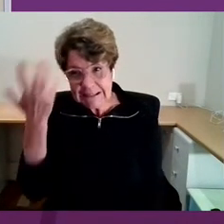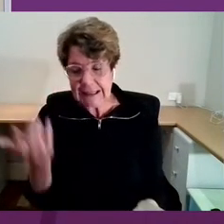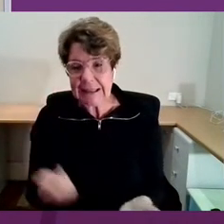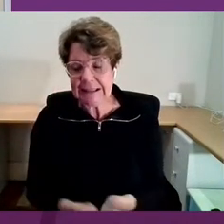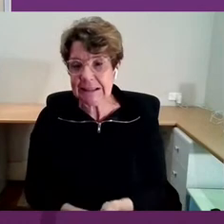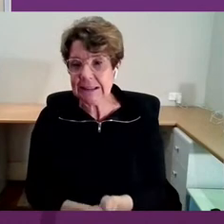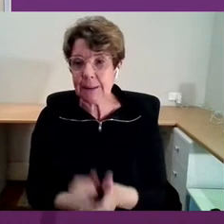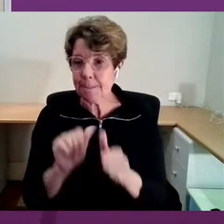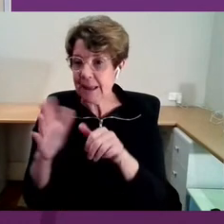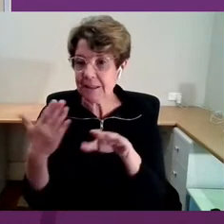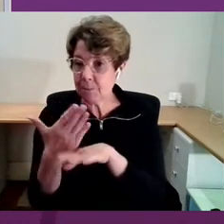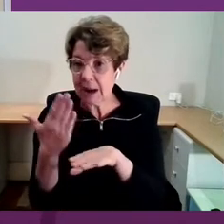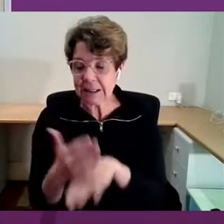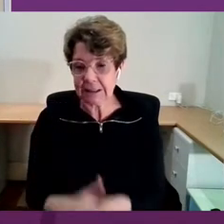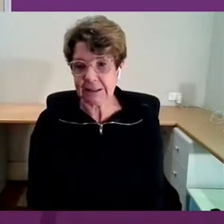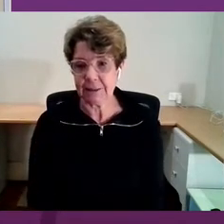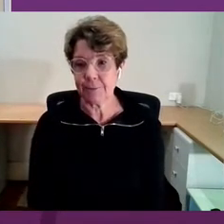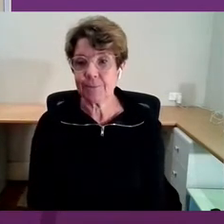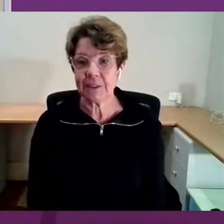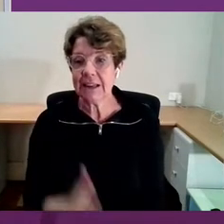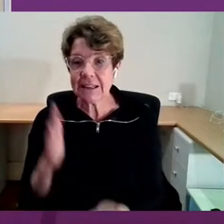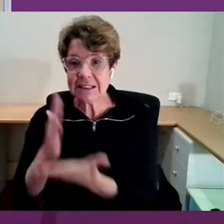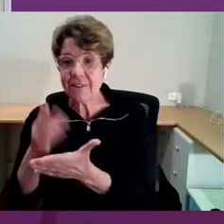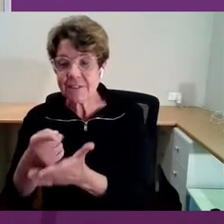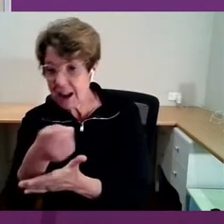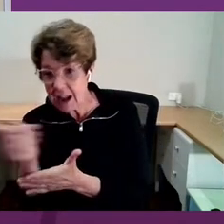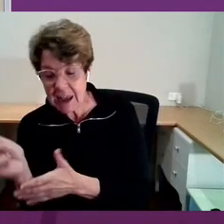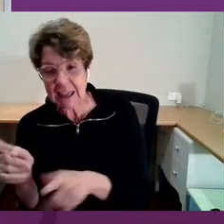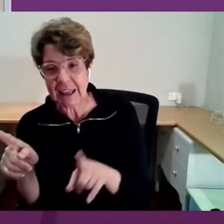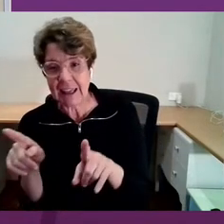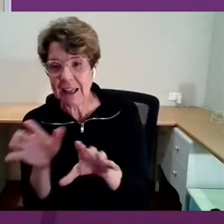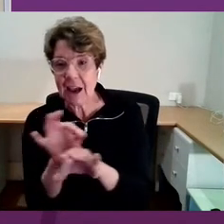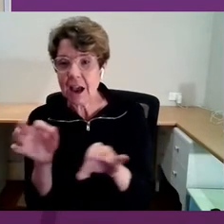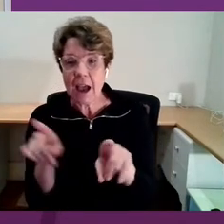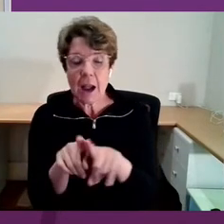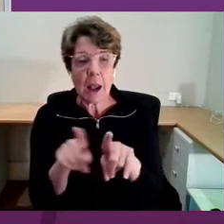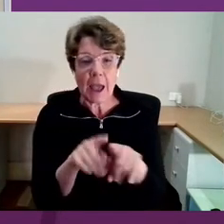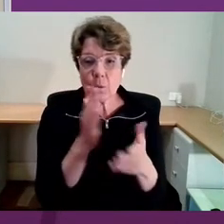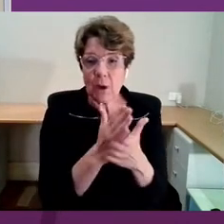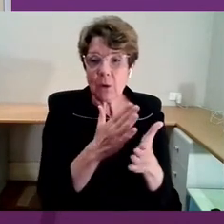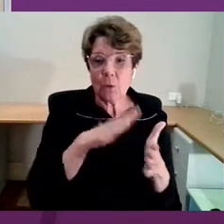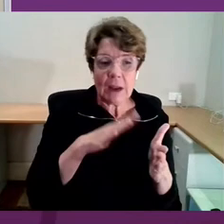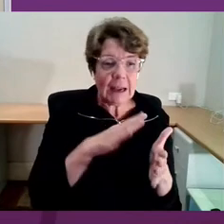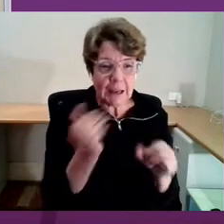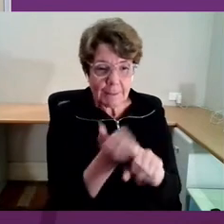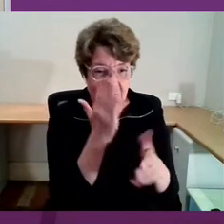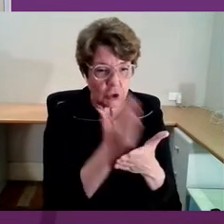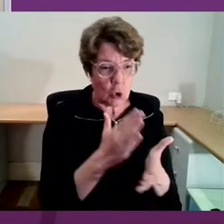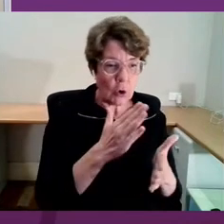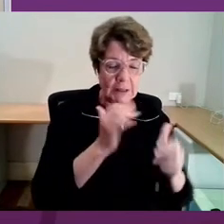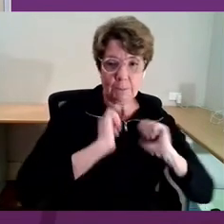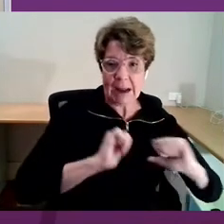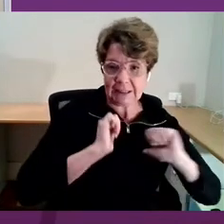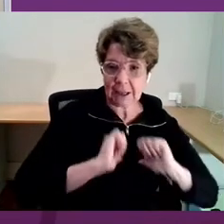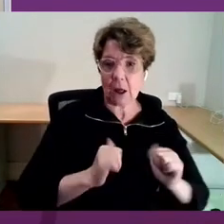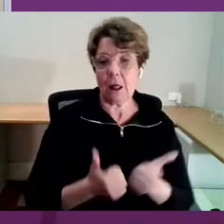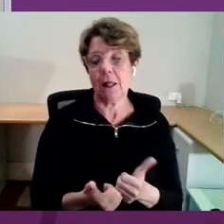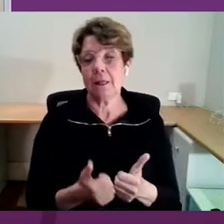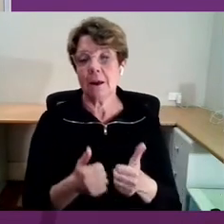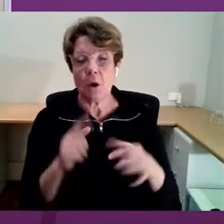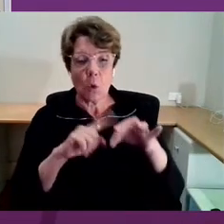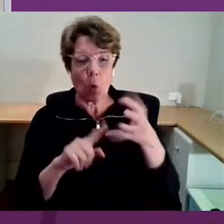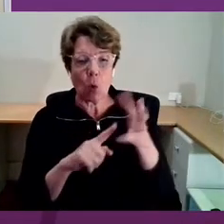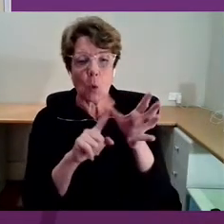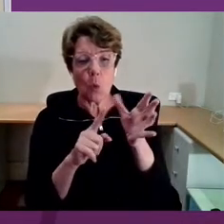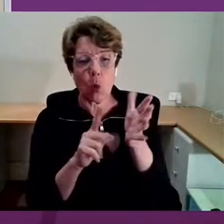Absolutely. Absolutely. Quantum physics, not Newtonian science of separateness. We're talking about quantum physics and an